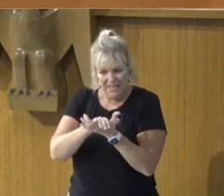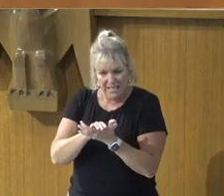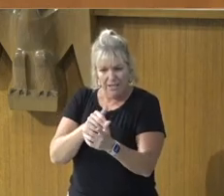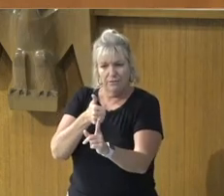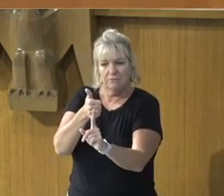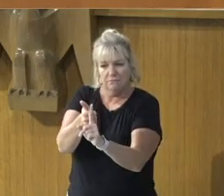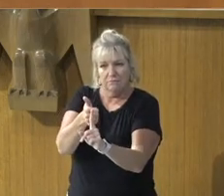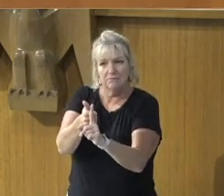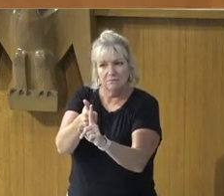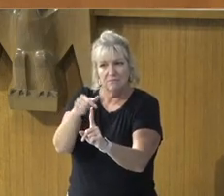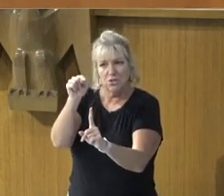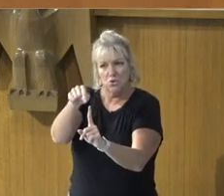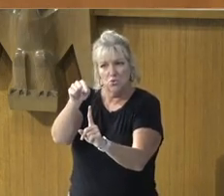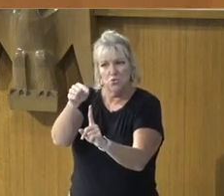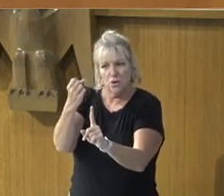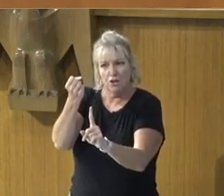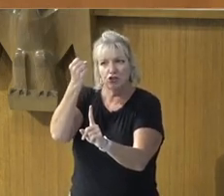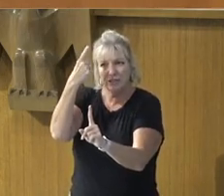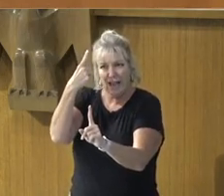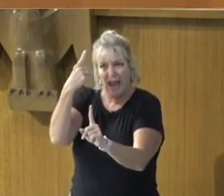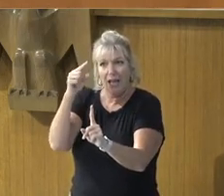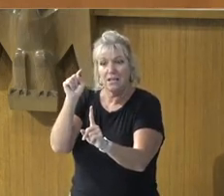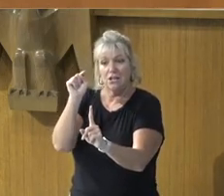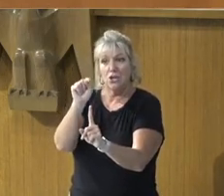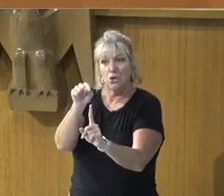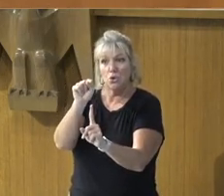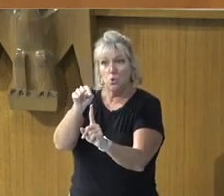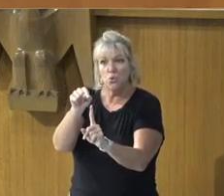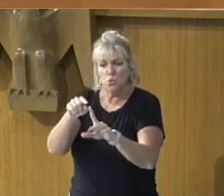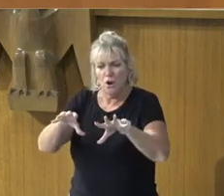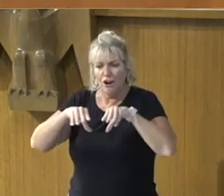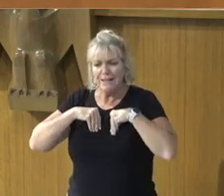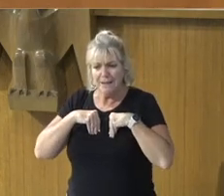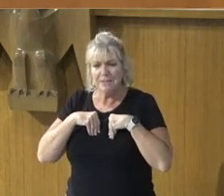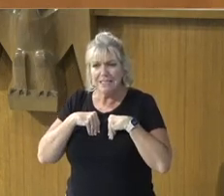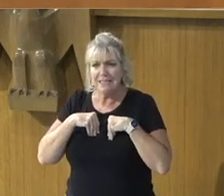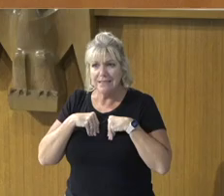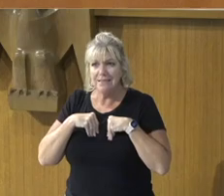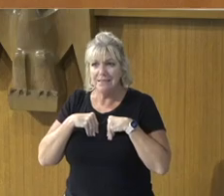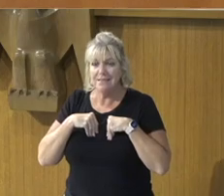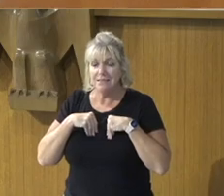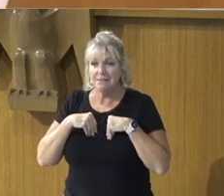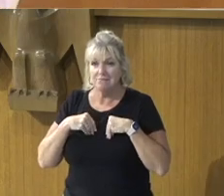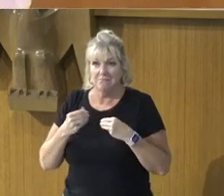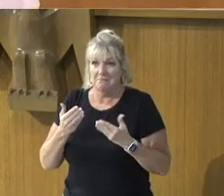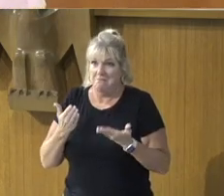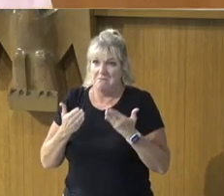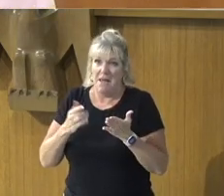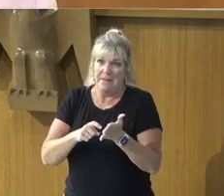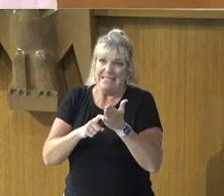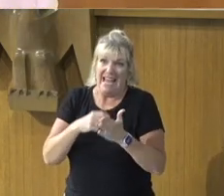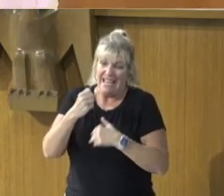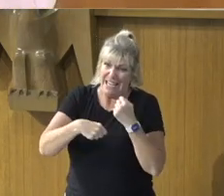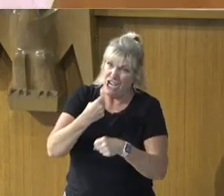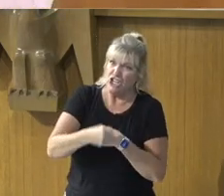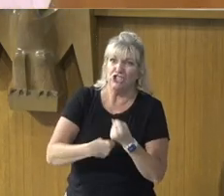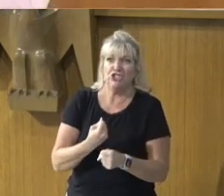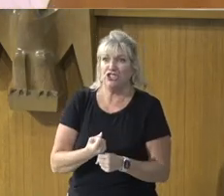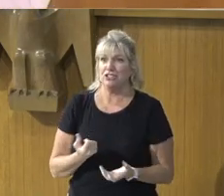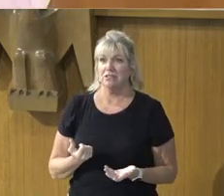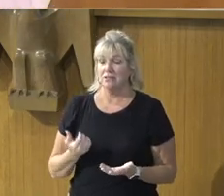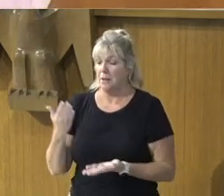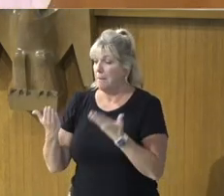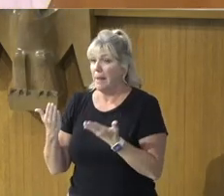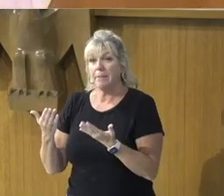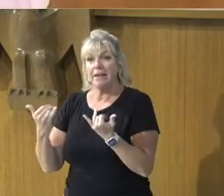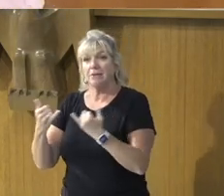understood, That she is accepted, What may take years, For modern medicine, And holistic health,